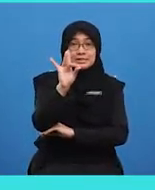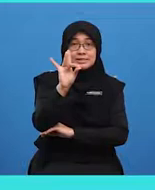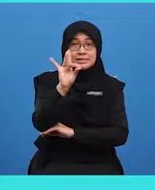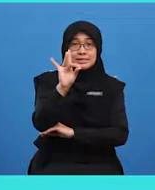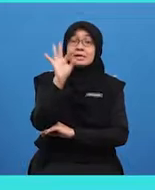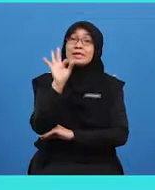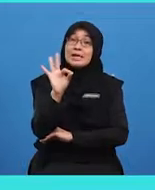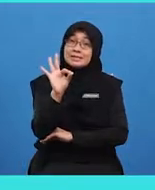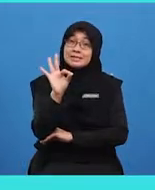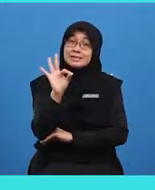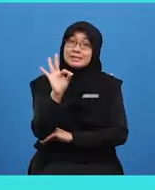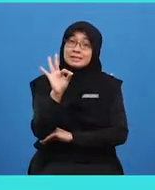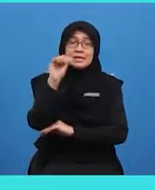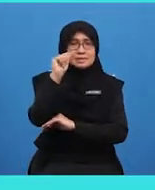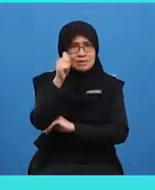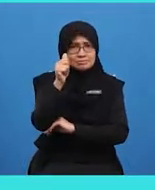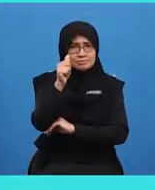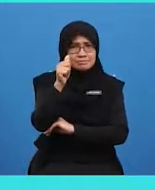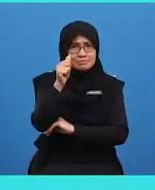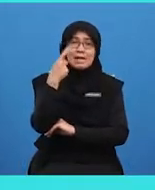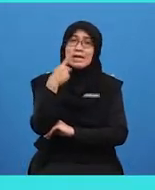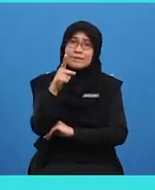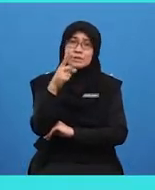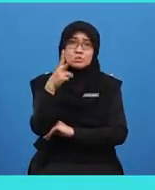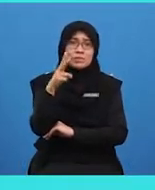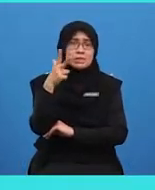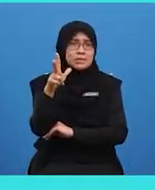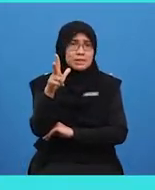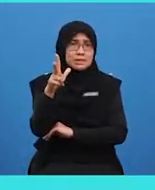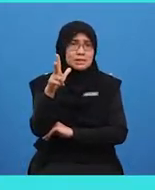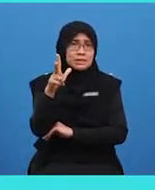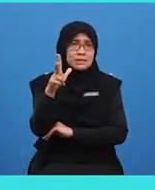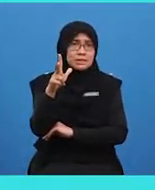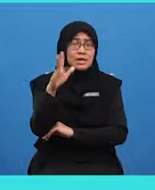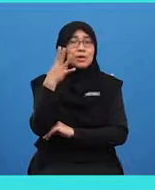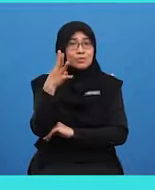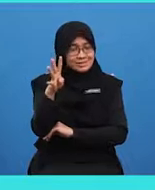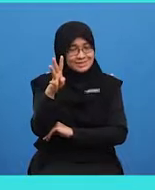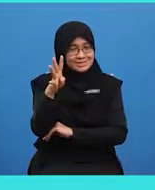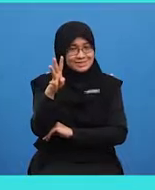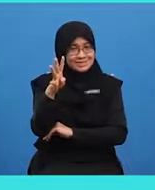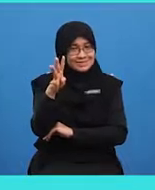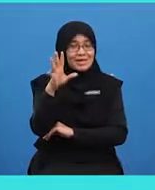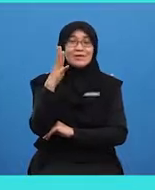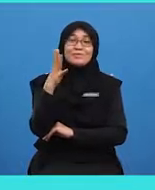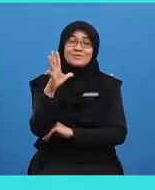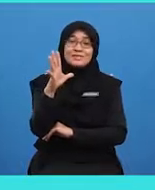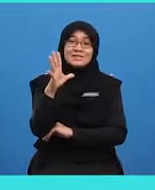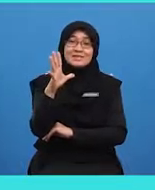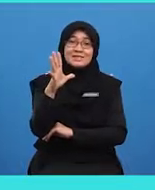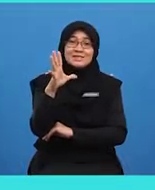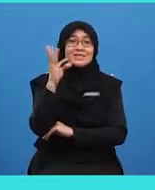9, 10, 11, 12, 13, 14, 15,